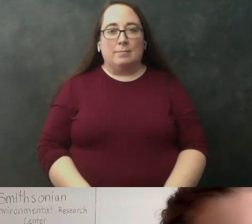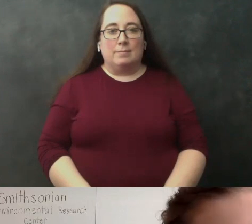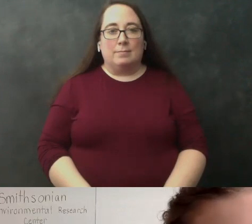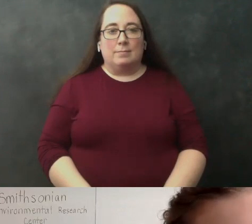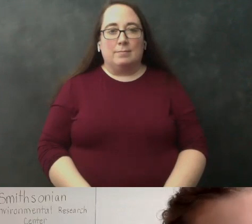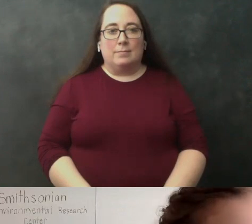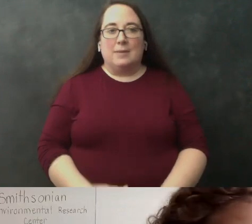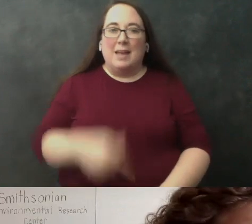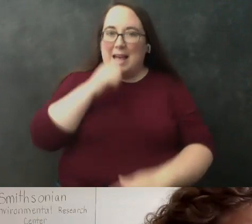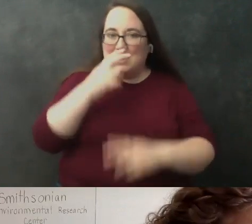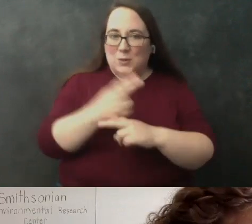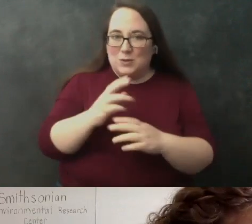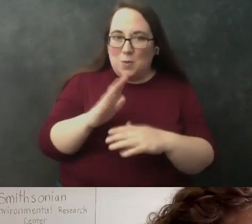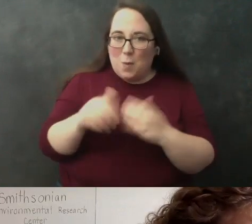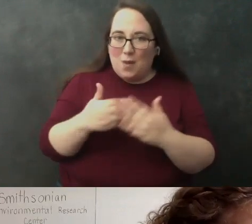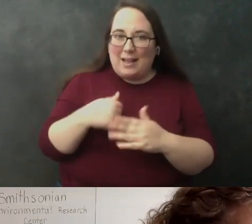should pour some more